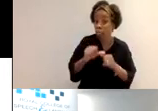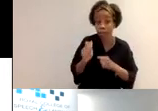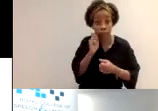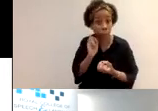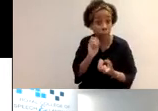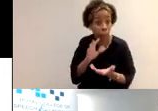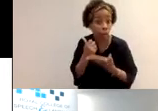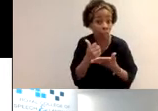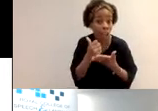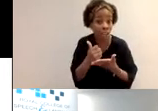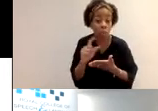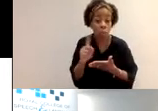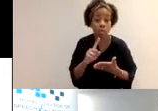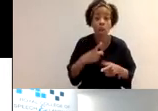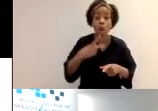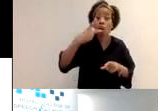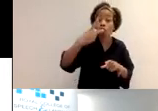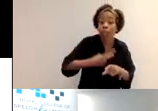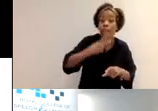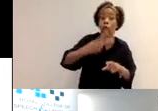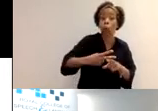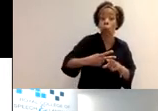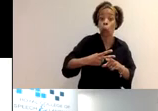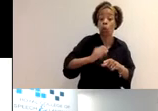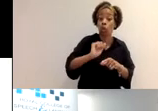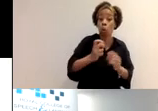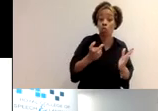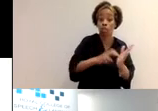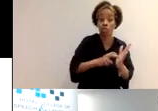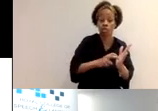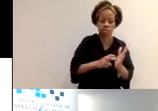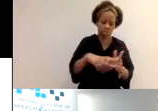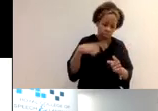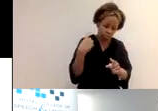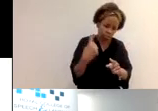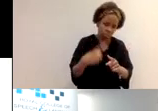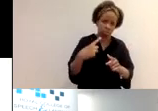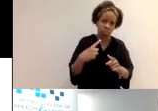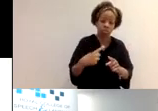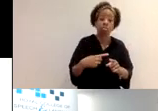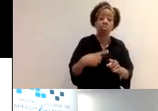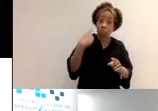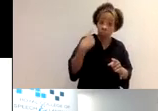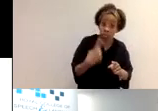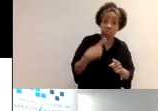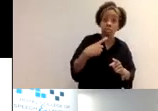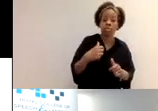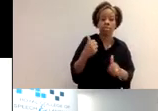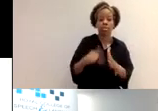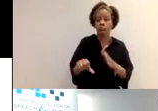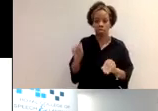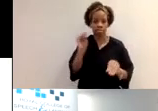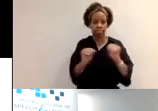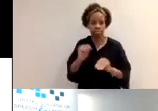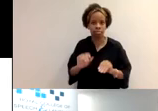to renew your registration, which is a lot quicker process as soon as you can. And then obviously start completing your CPD just to make sure